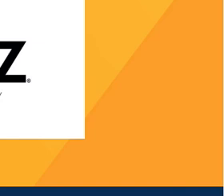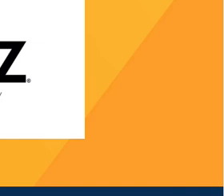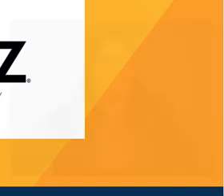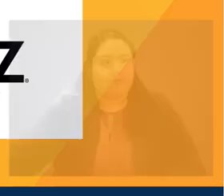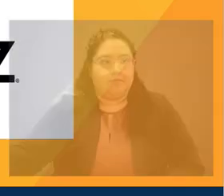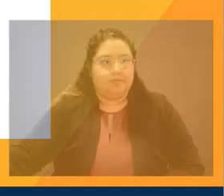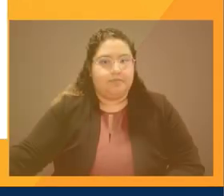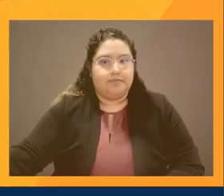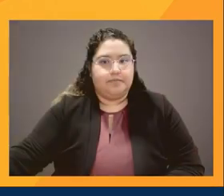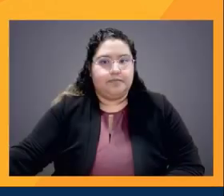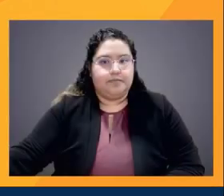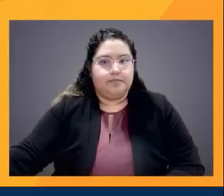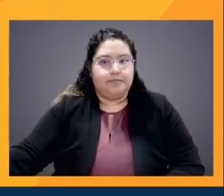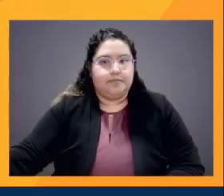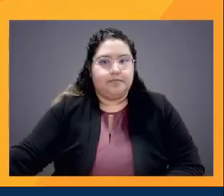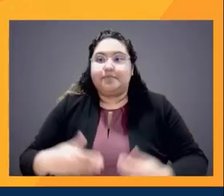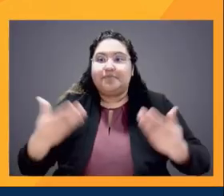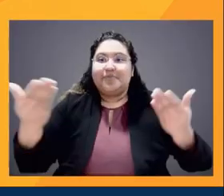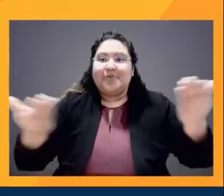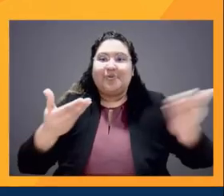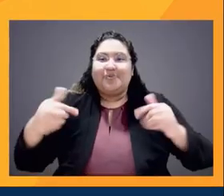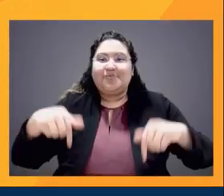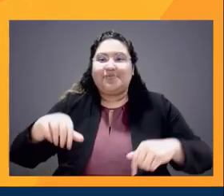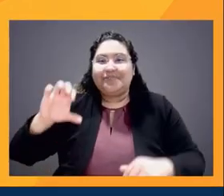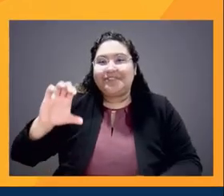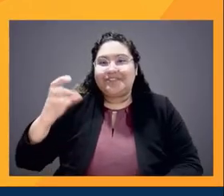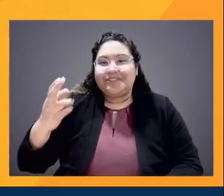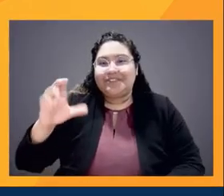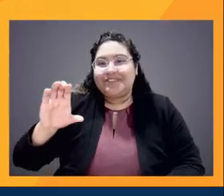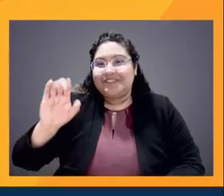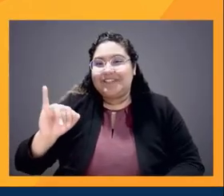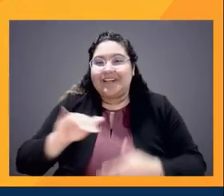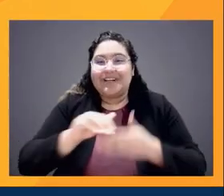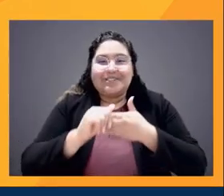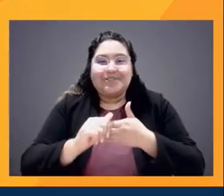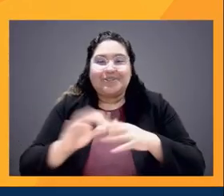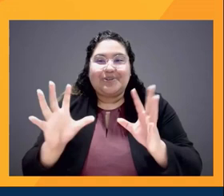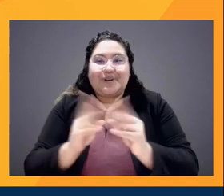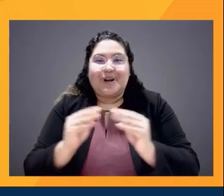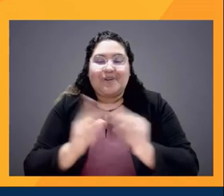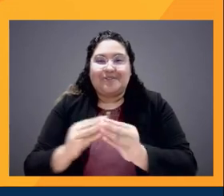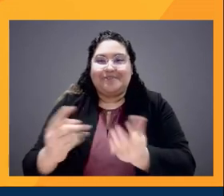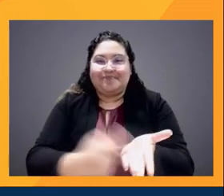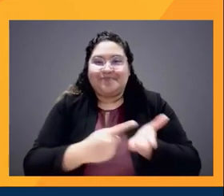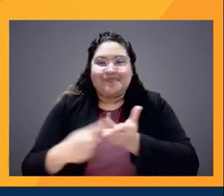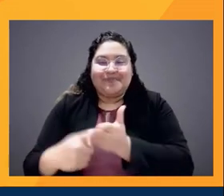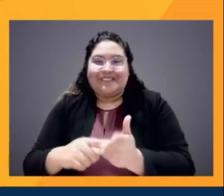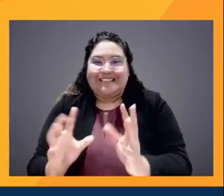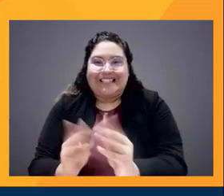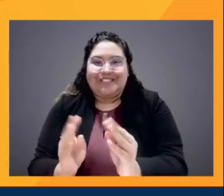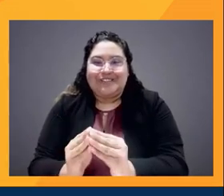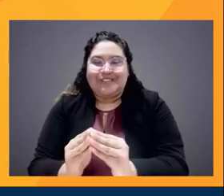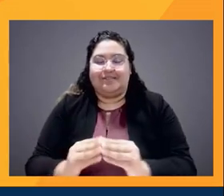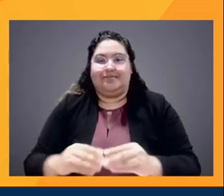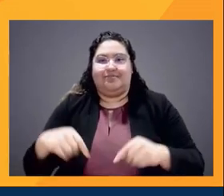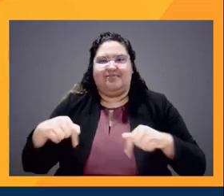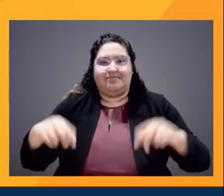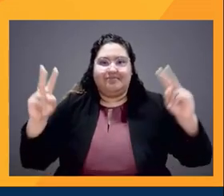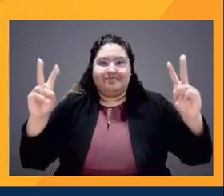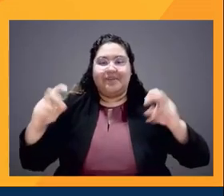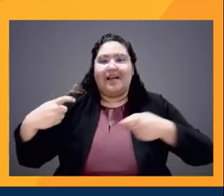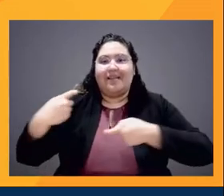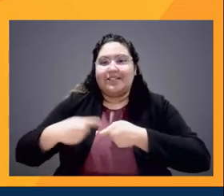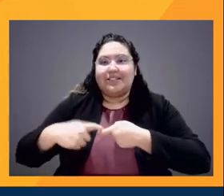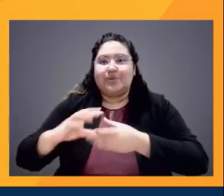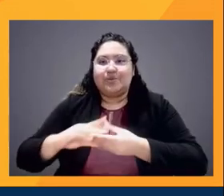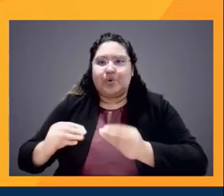Welcome to the CHCI Leadership Conference Plenary Session, Latino Stories, New Narratives